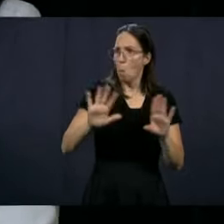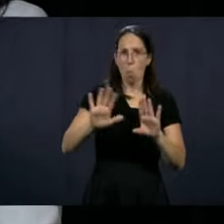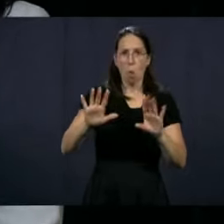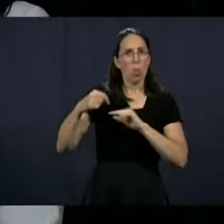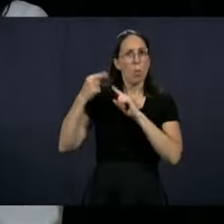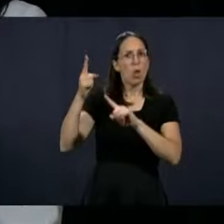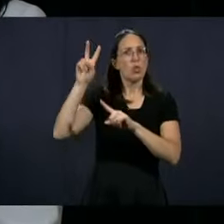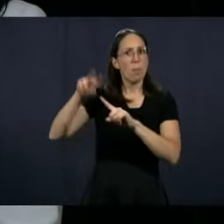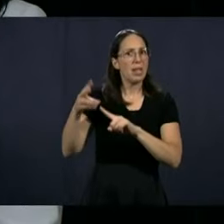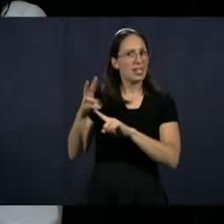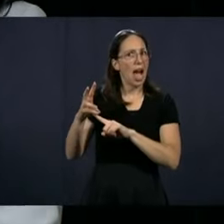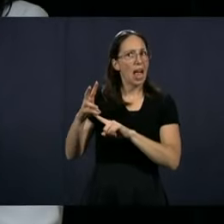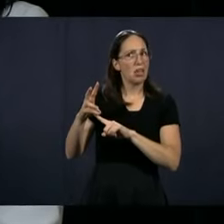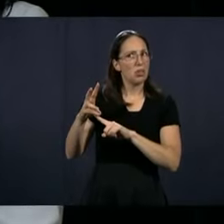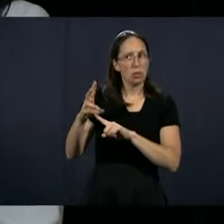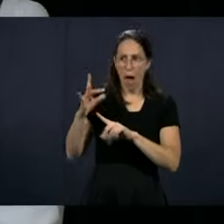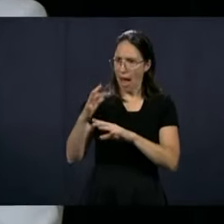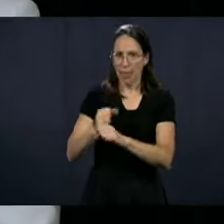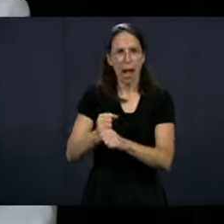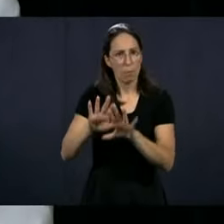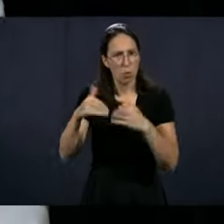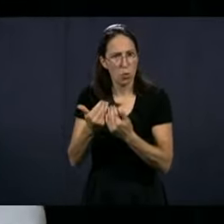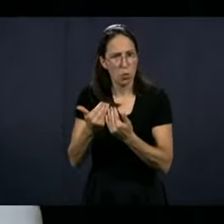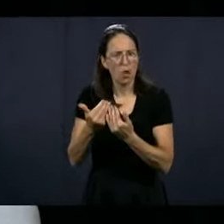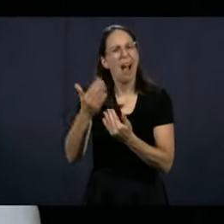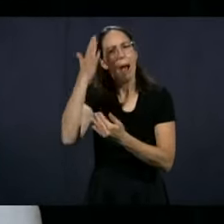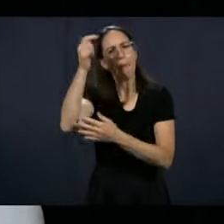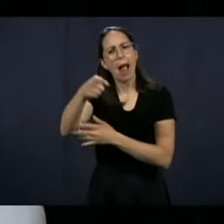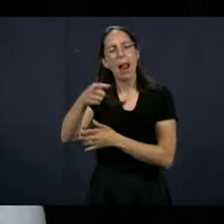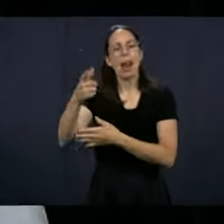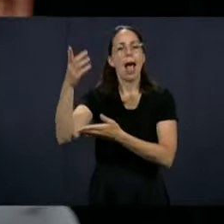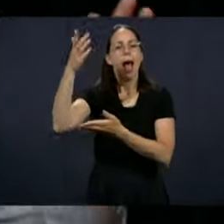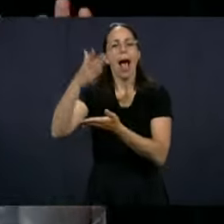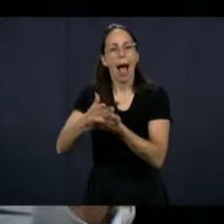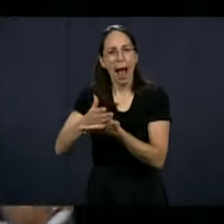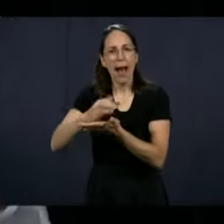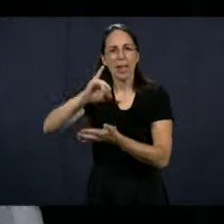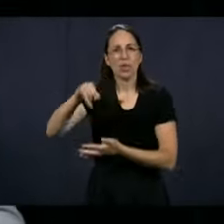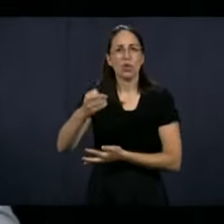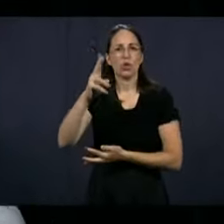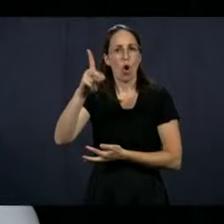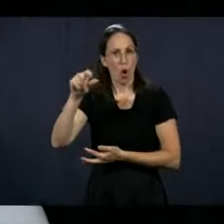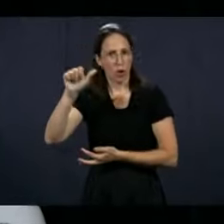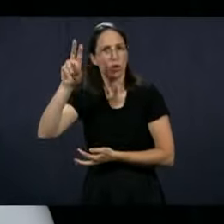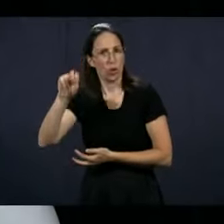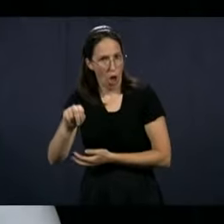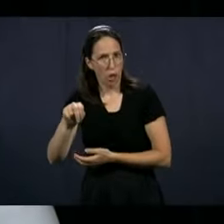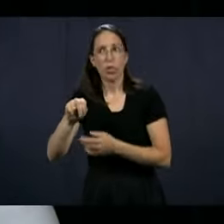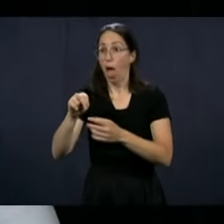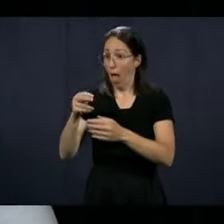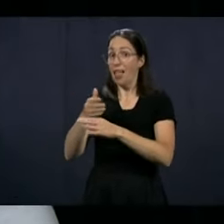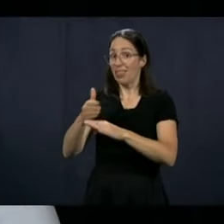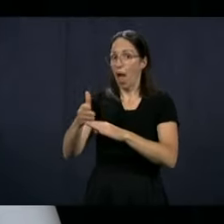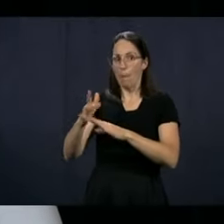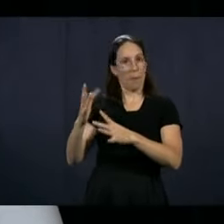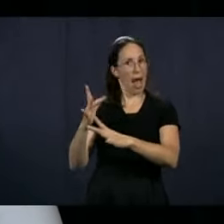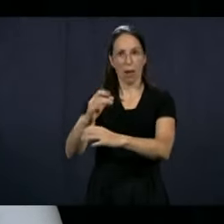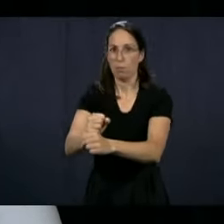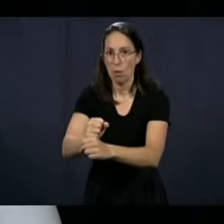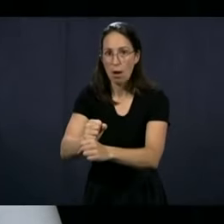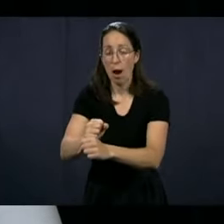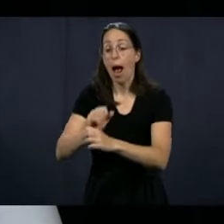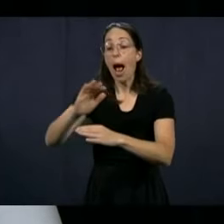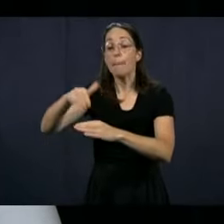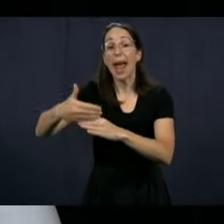had files that were from before Jordan that had already accumulated a certain delay. So those files, but all the ones that